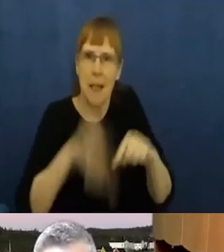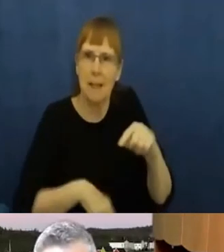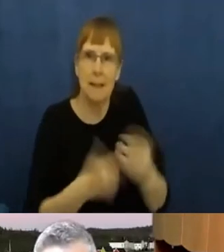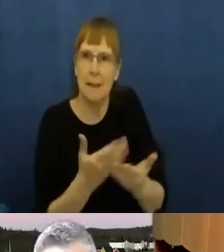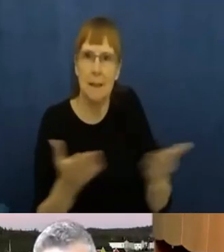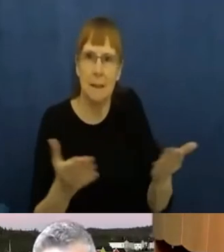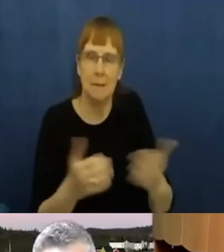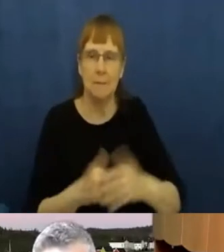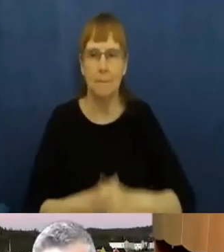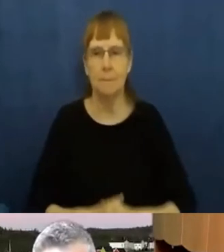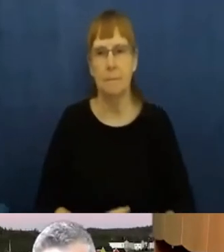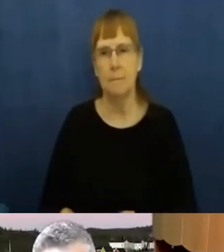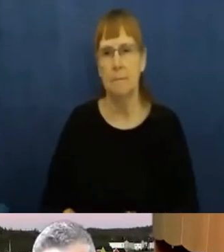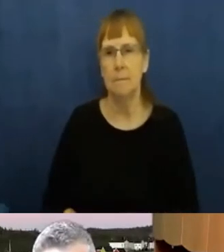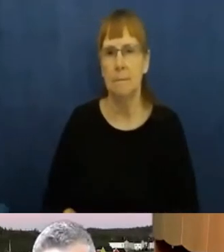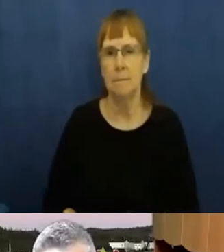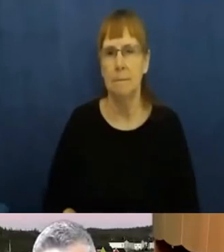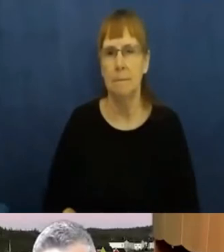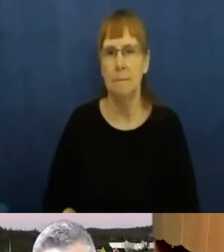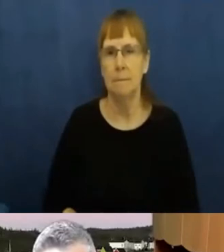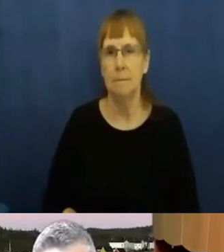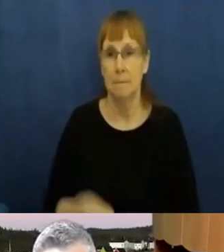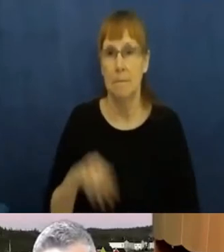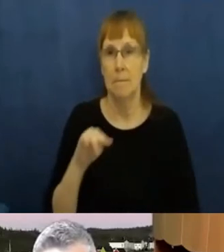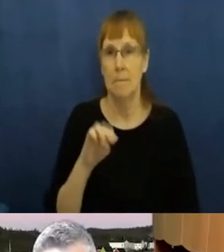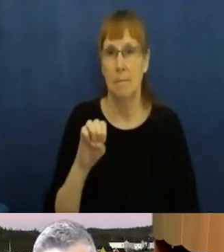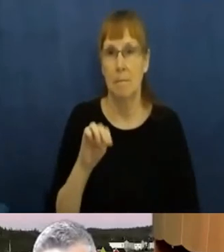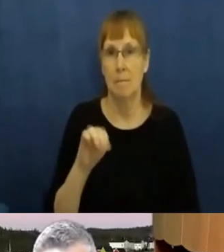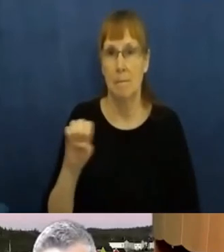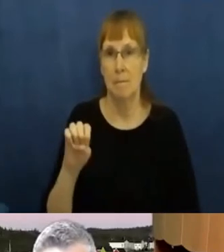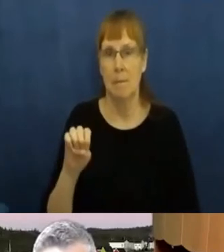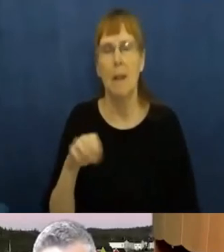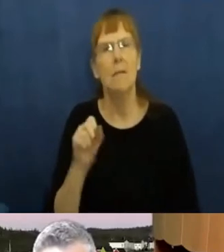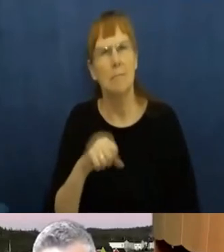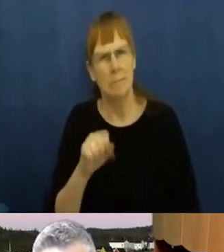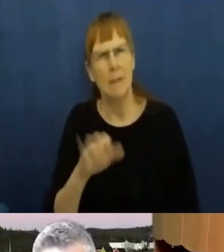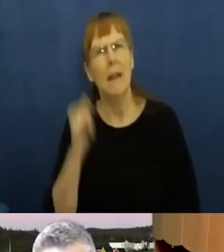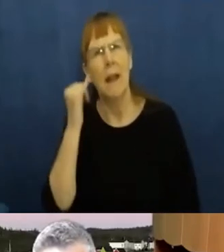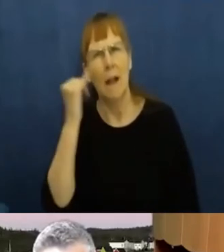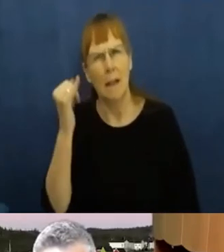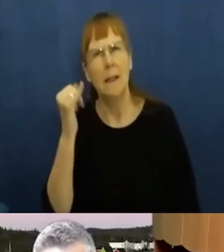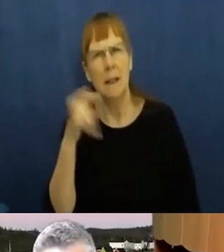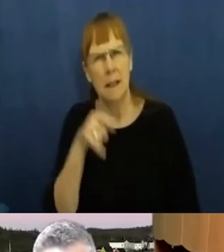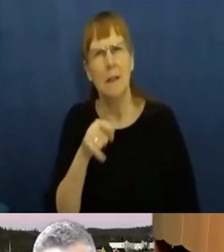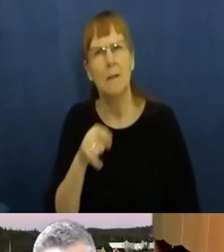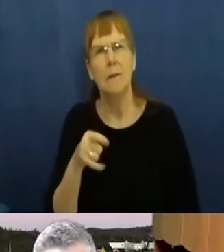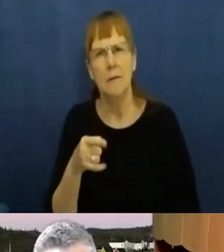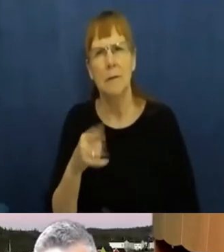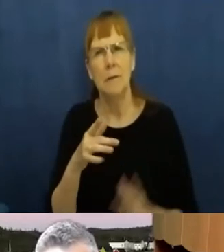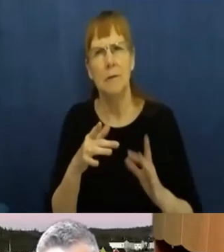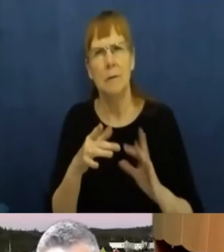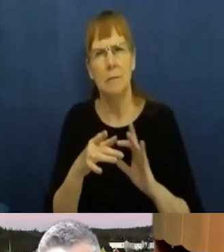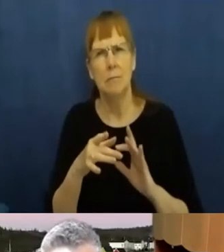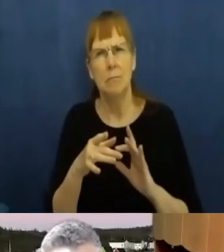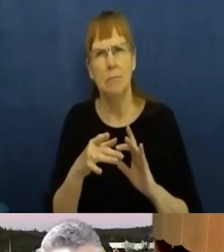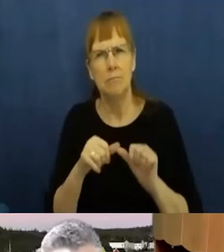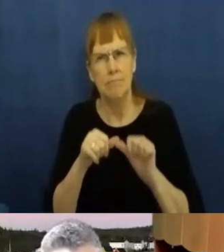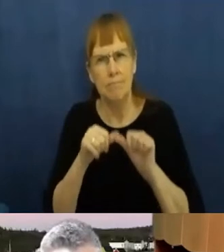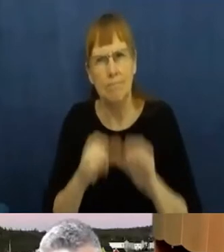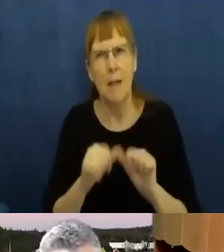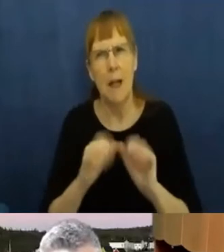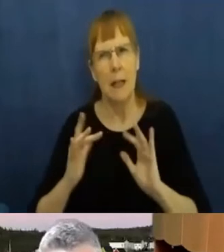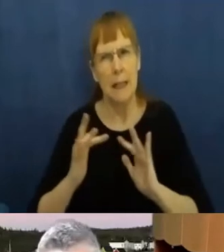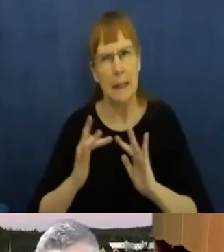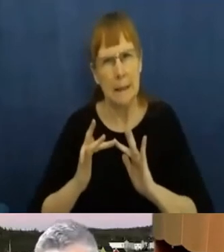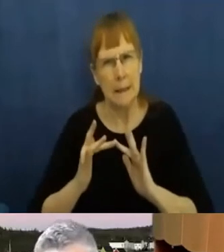Thank you. And I think you've raised something really important here, this notion of staying connected. And we need